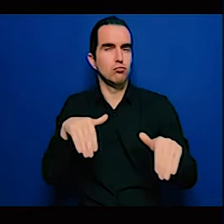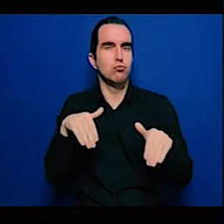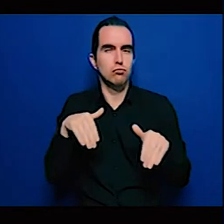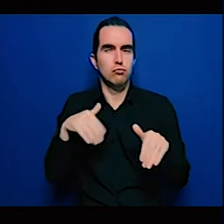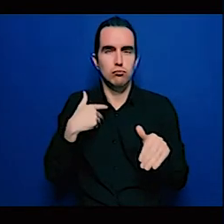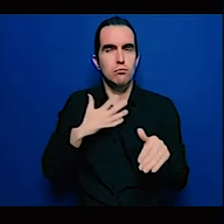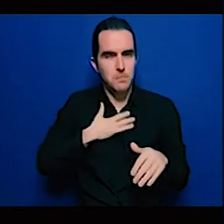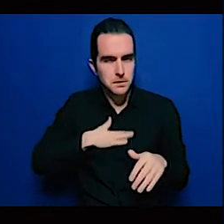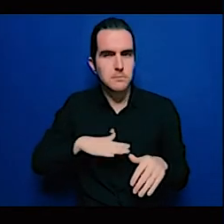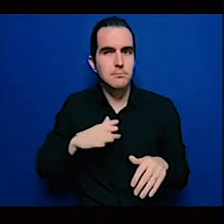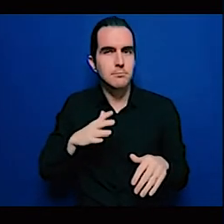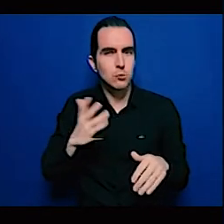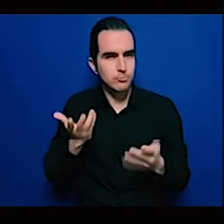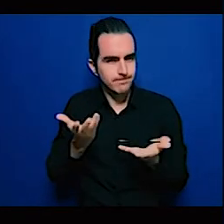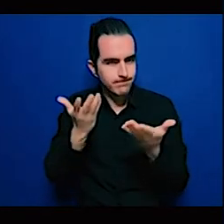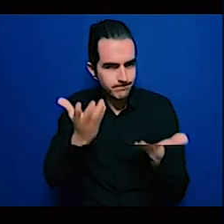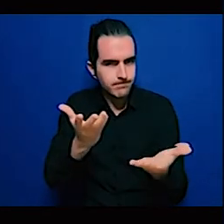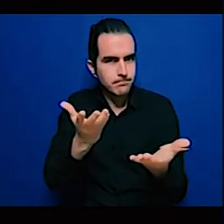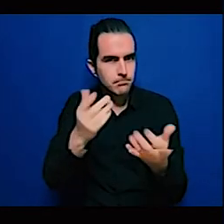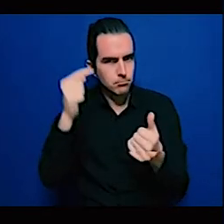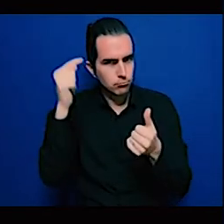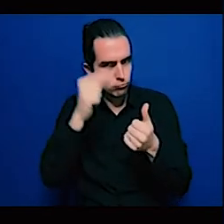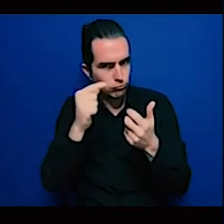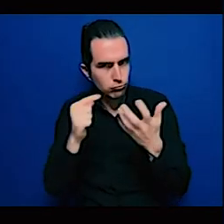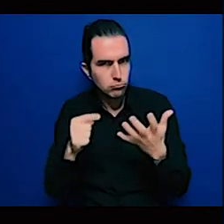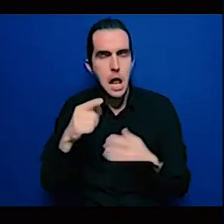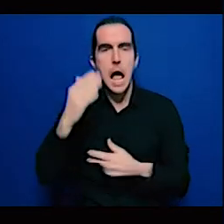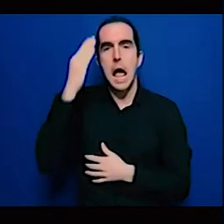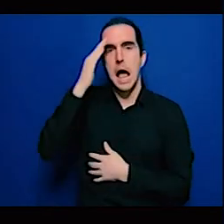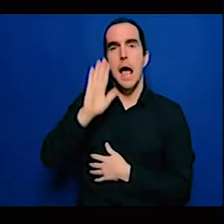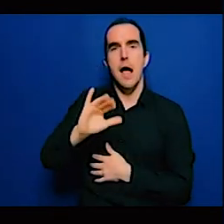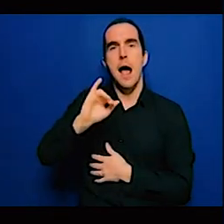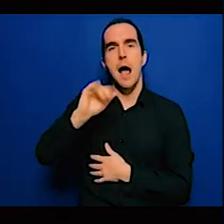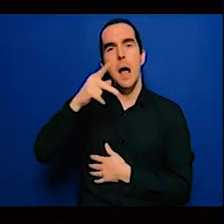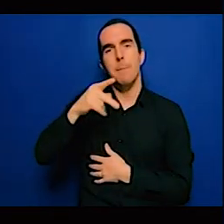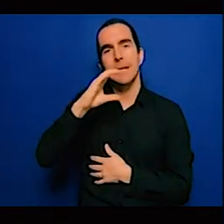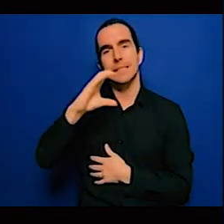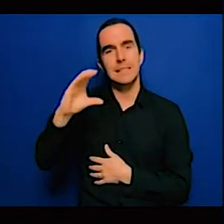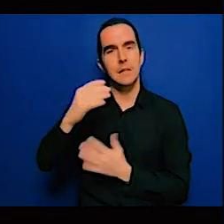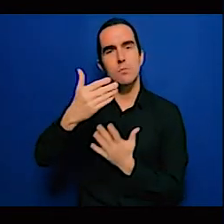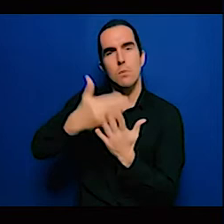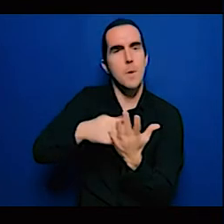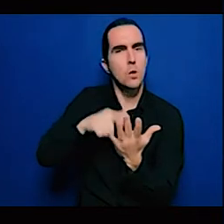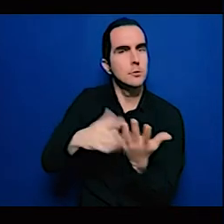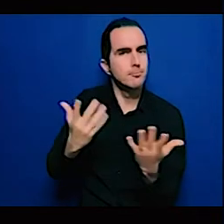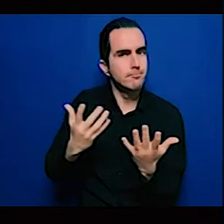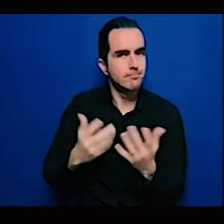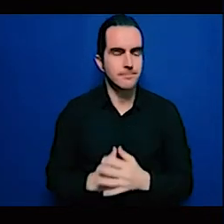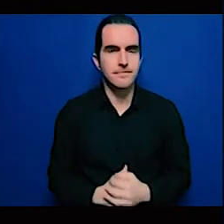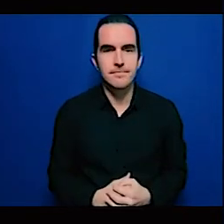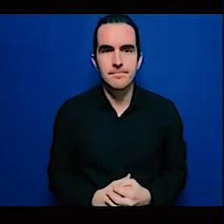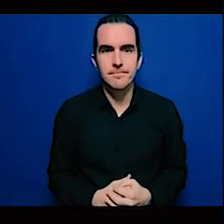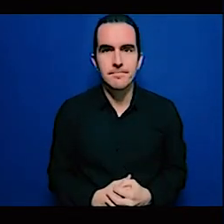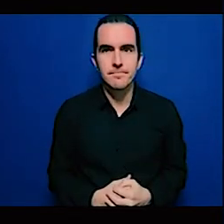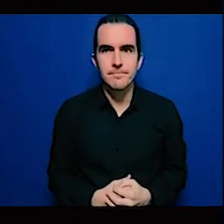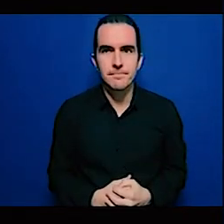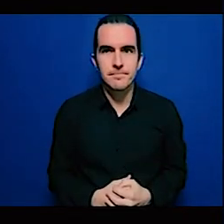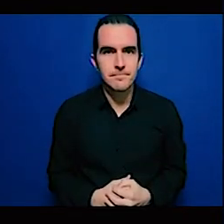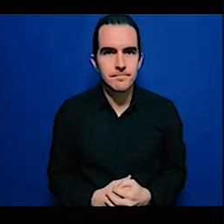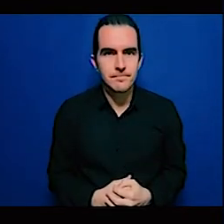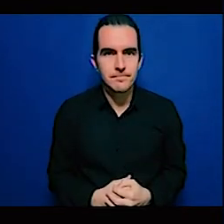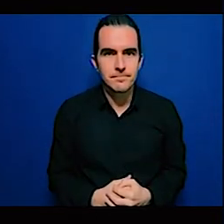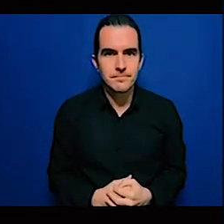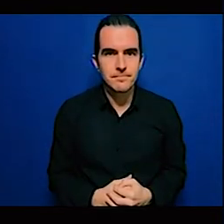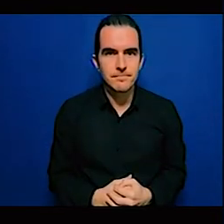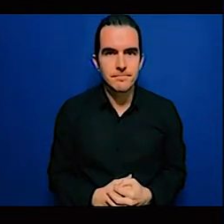Thank you very much, Aruna. It is indeed a very sobering, especially the last report